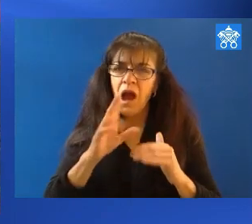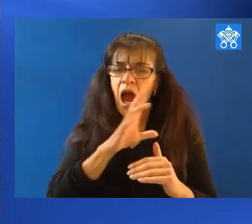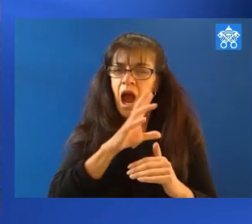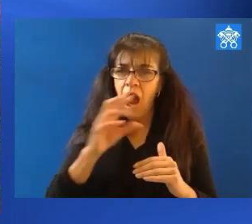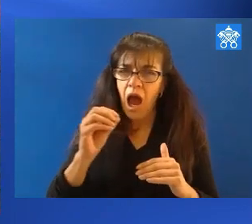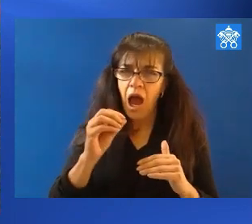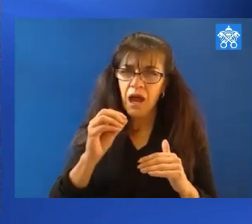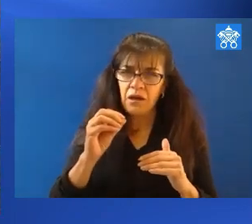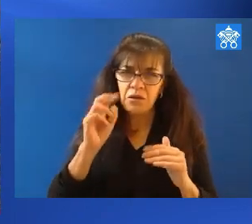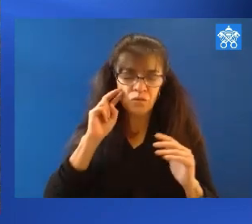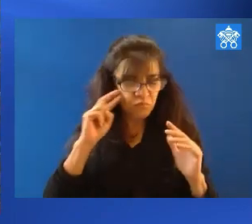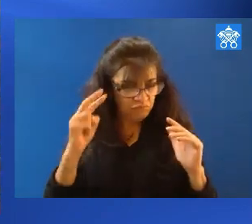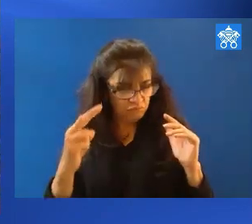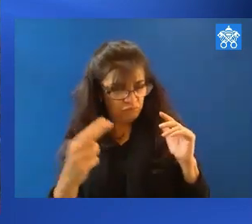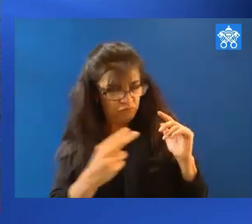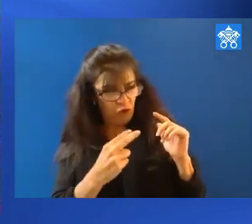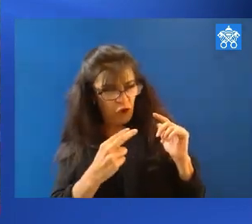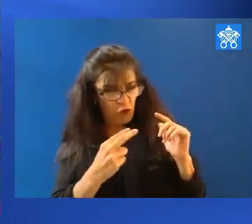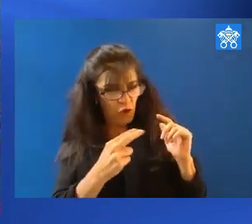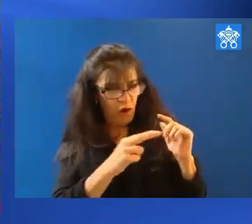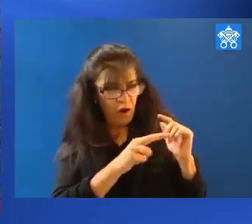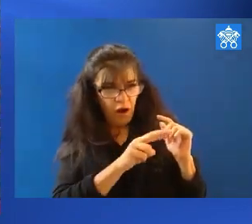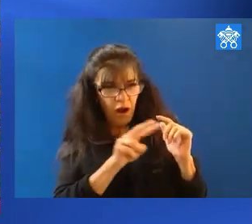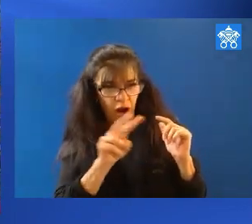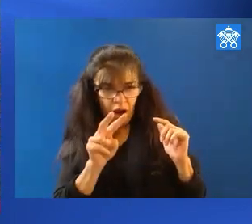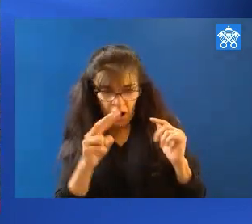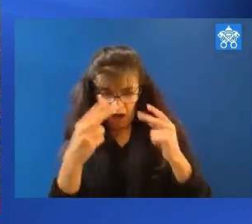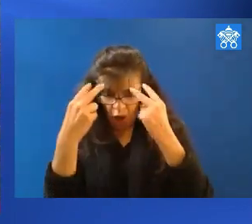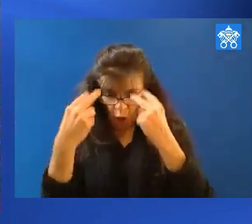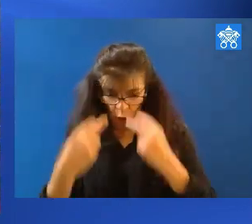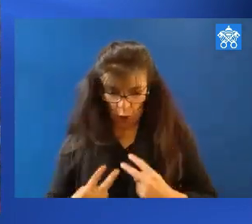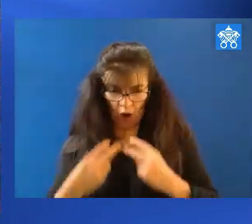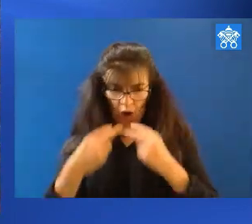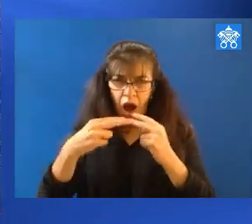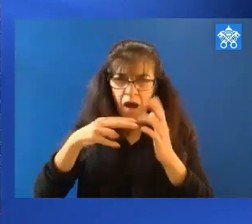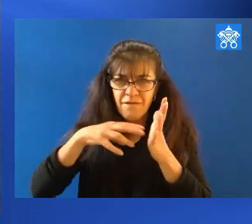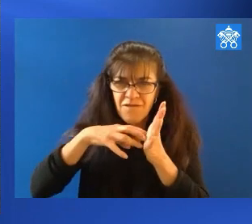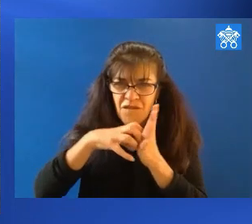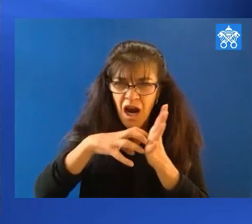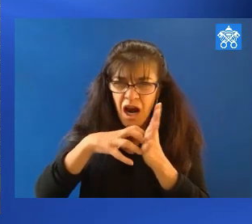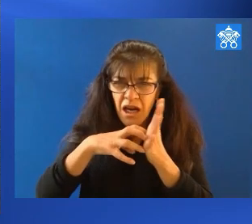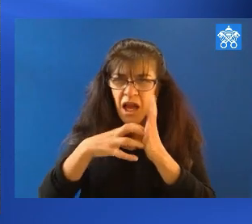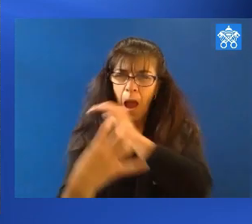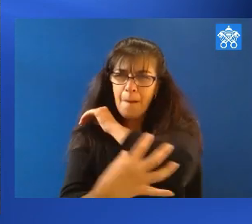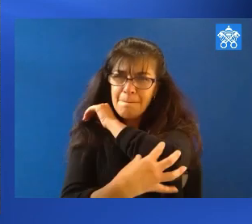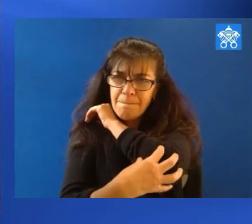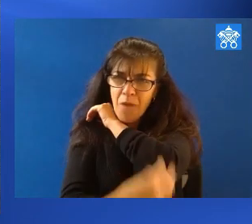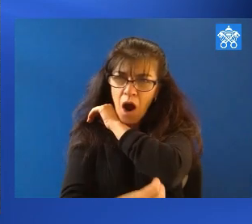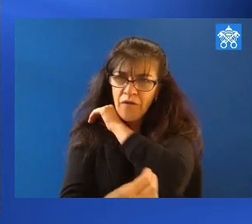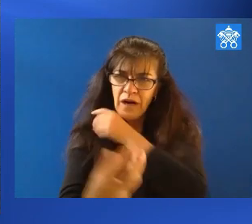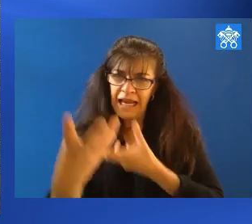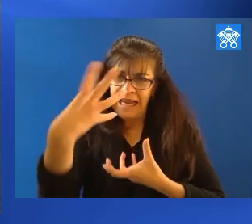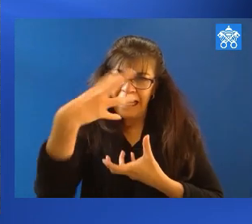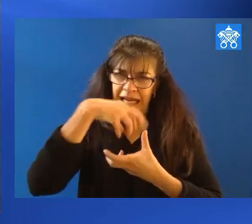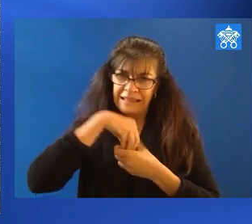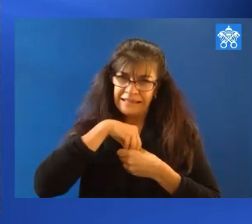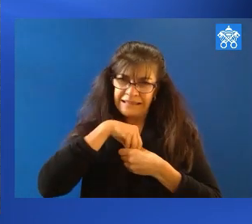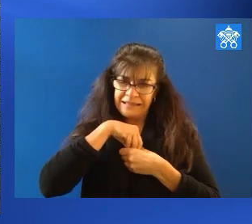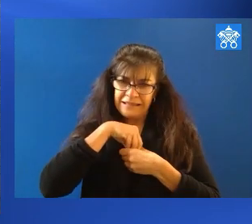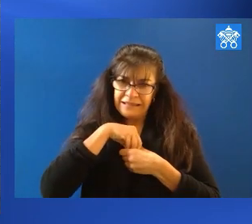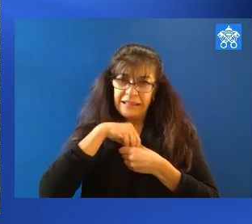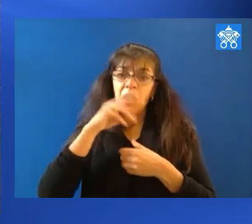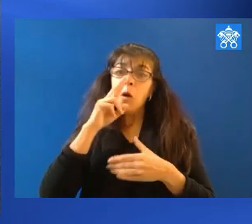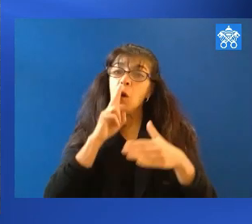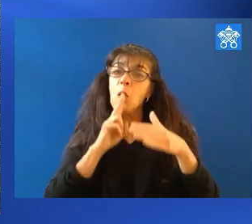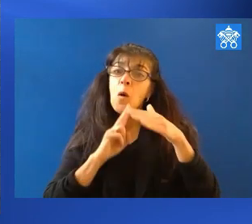an honest outlook on our frailties and poverty within. Indeed, in